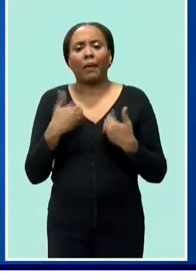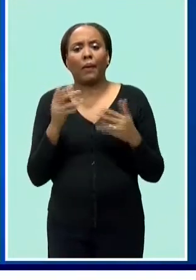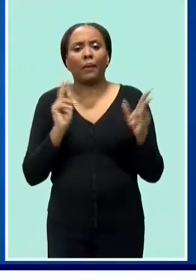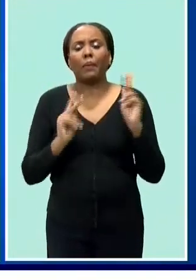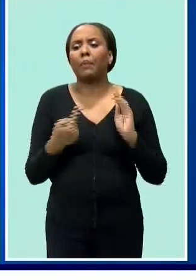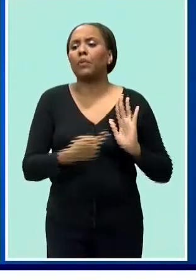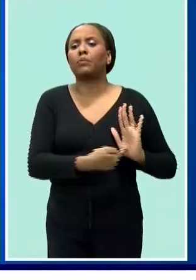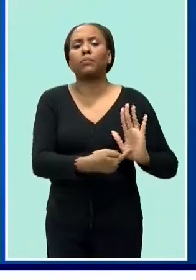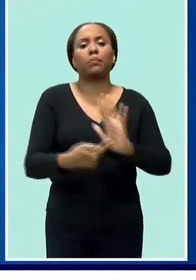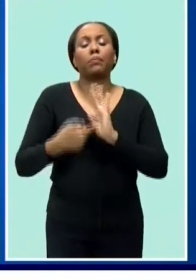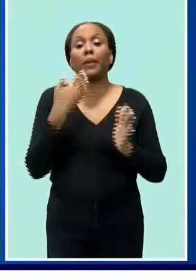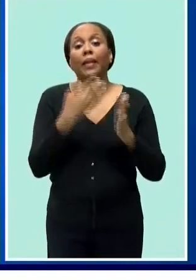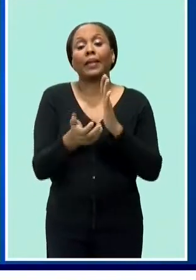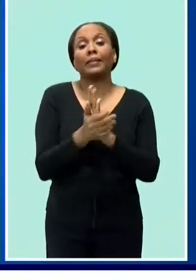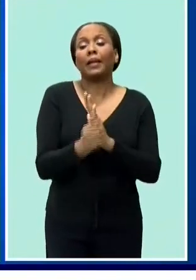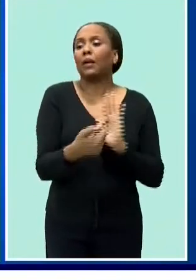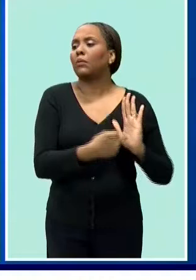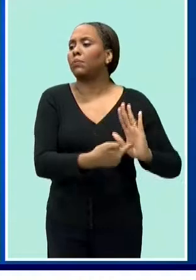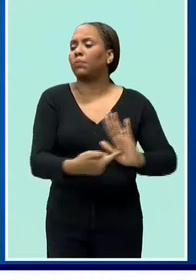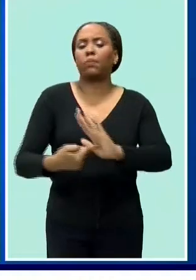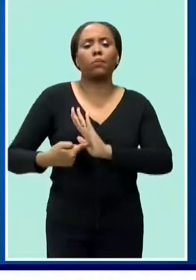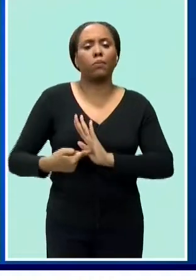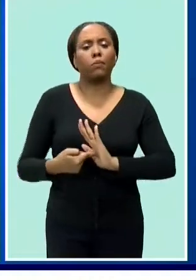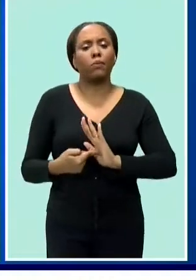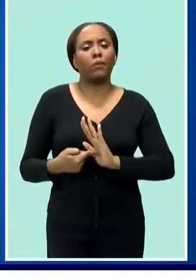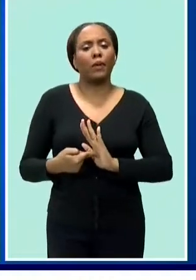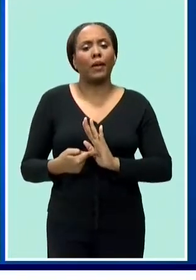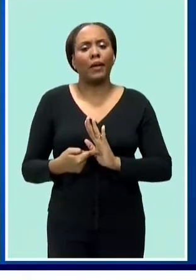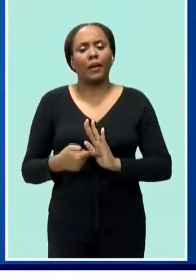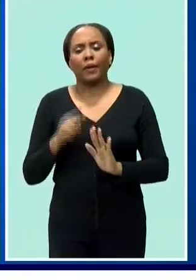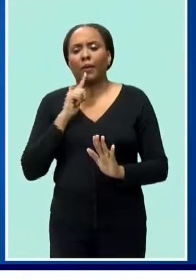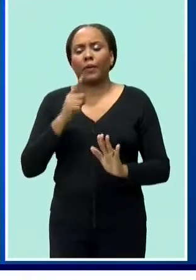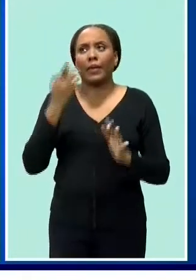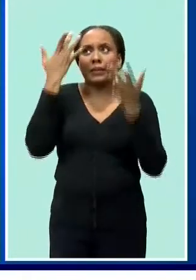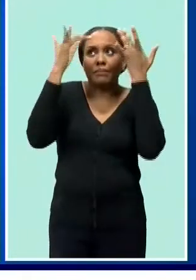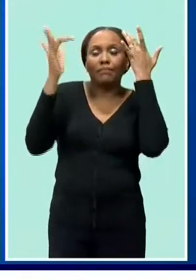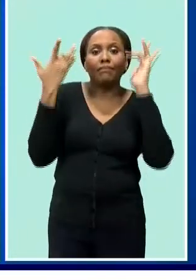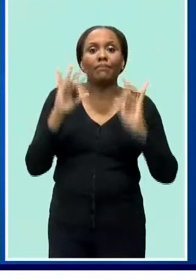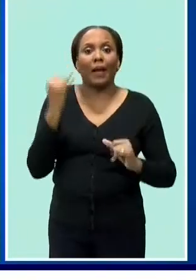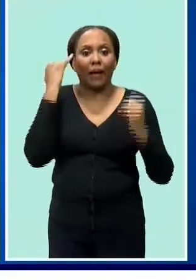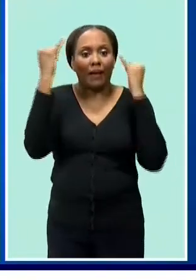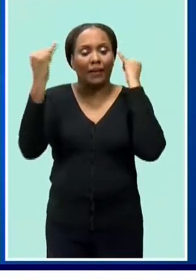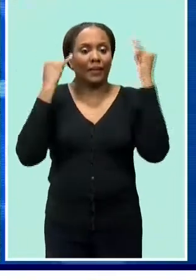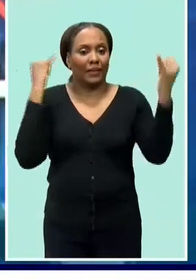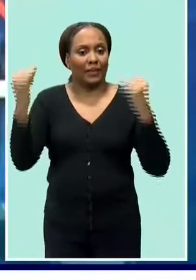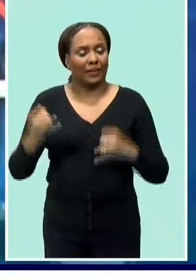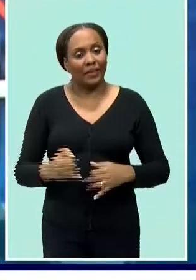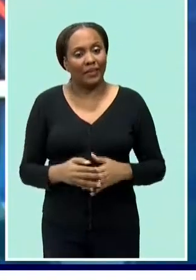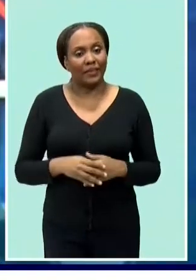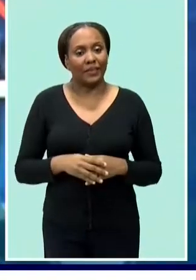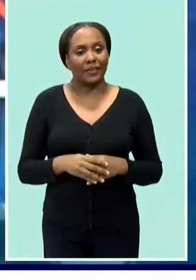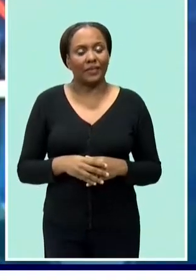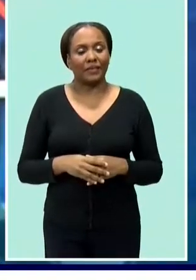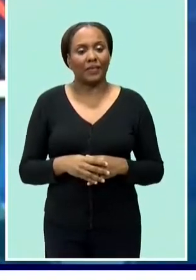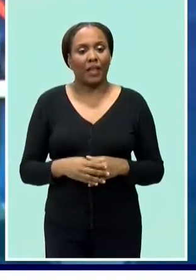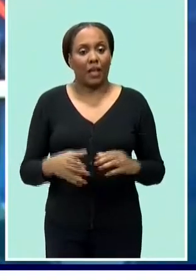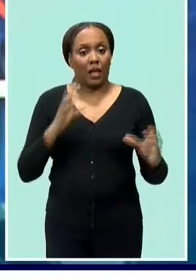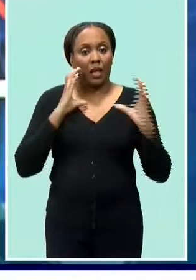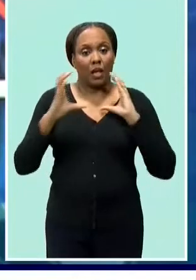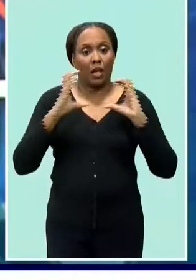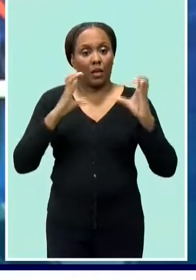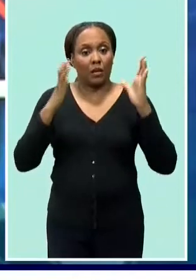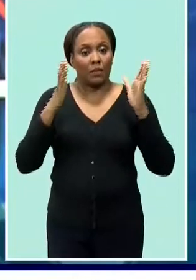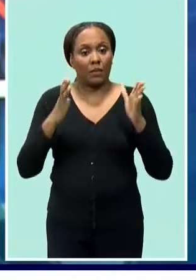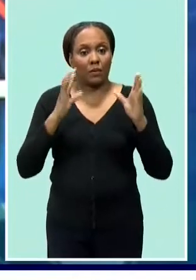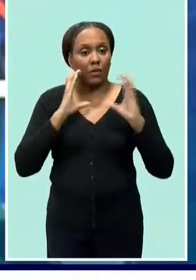talents their special abilities and of course to help the youth develop those and communication specialist at